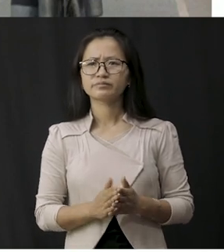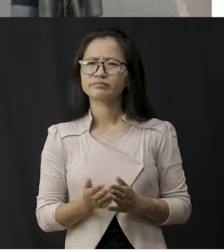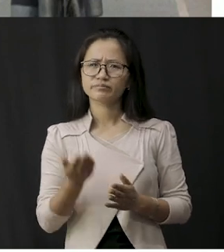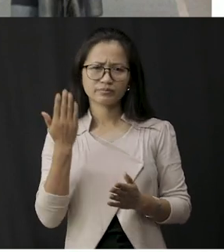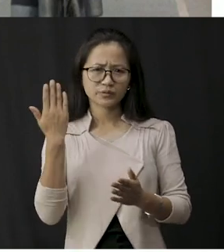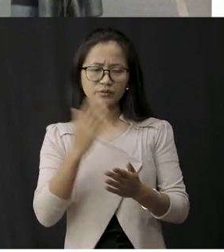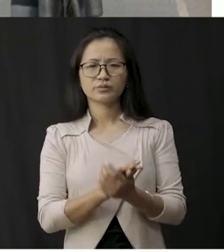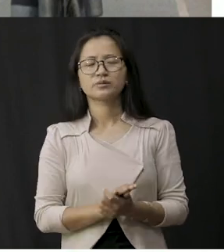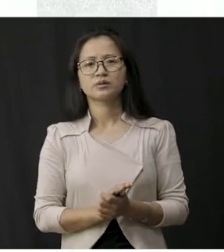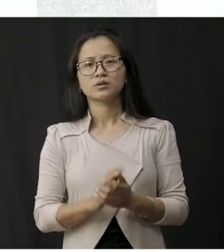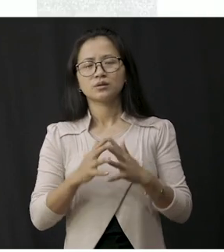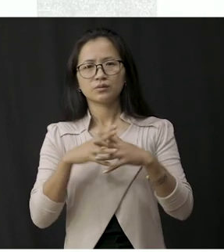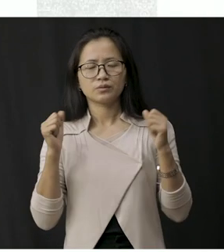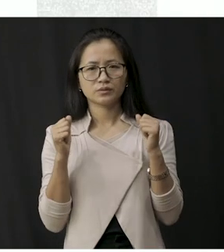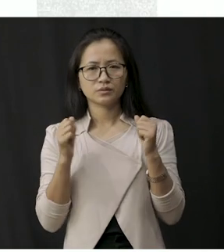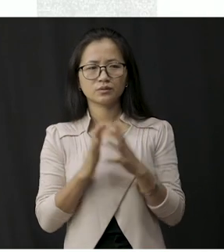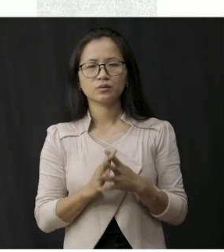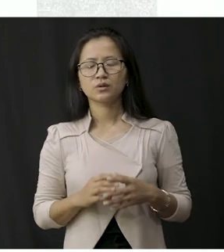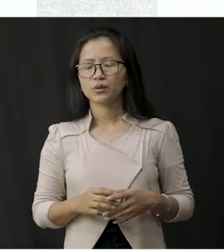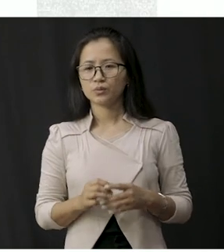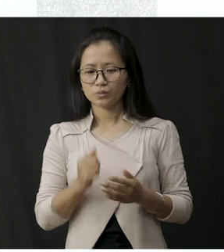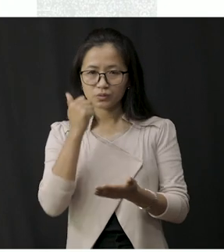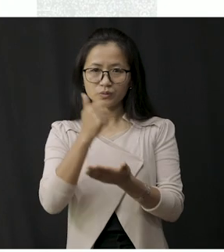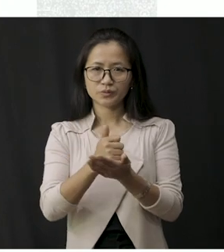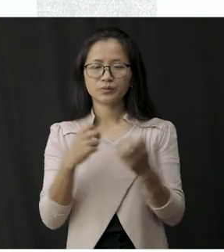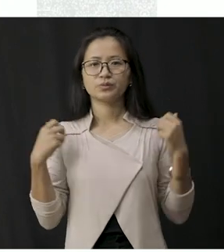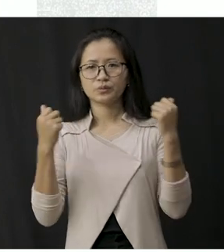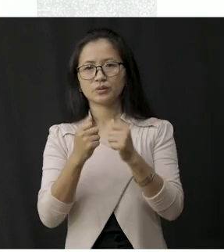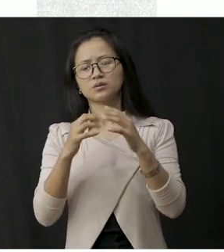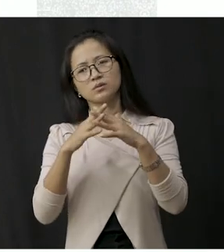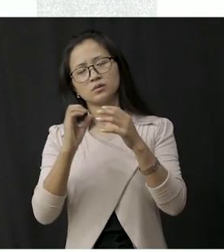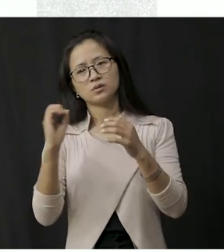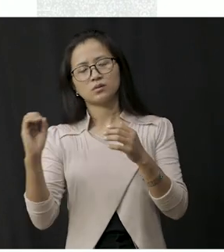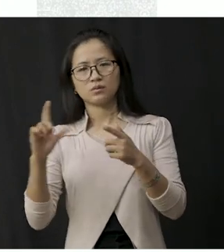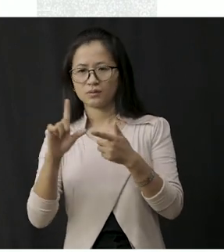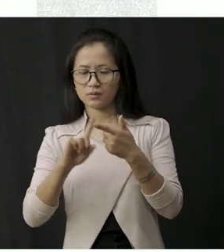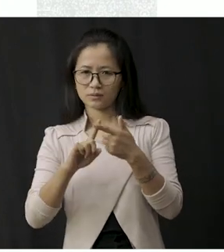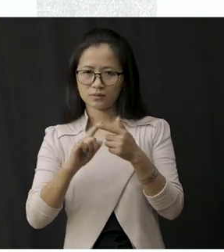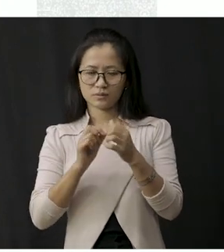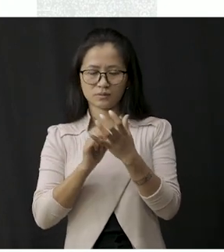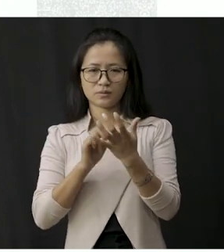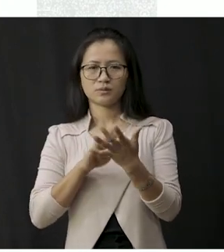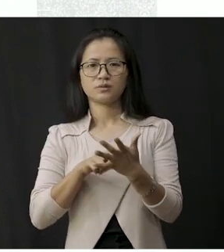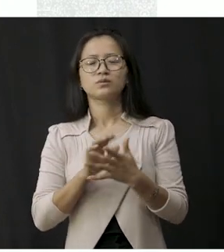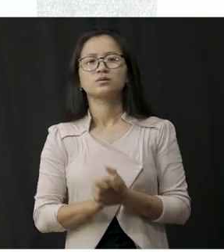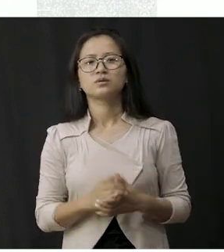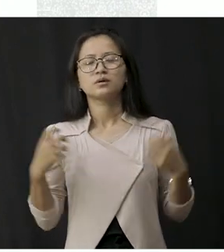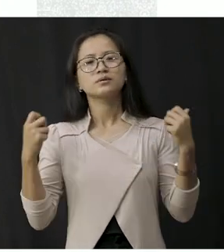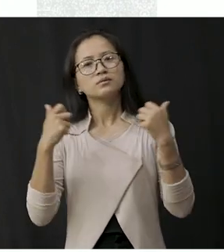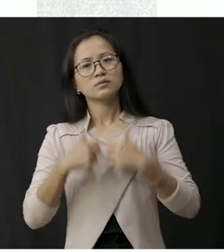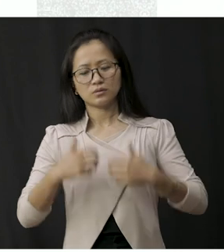we should wear woolen clothes okay so woolen clothes on